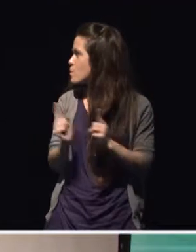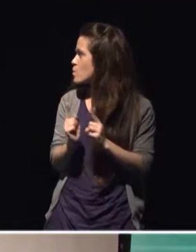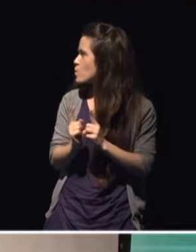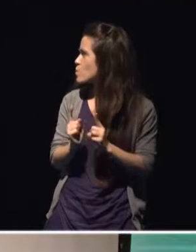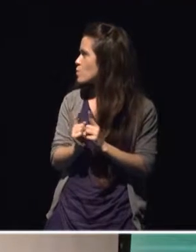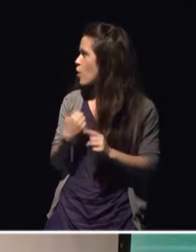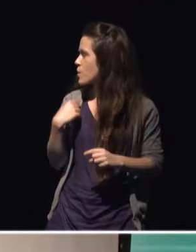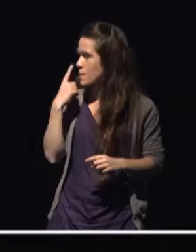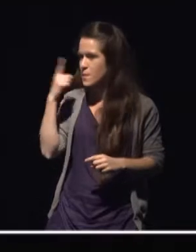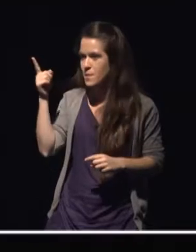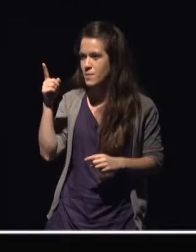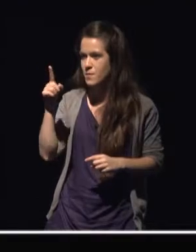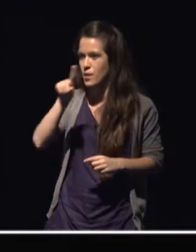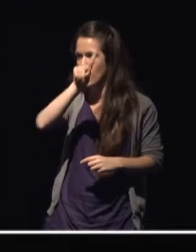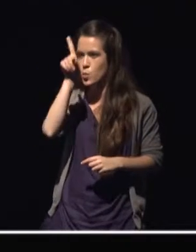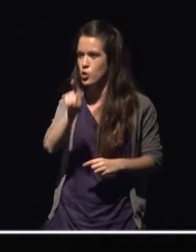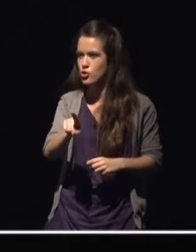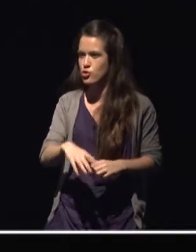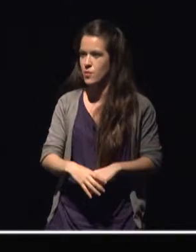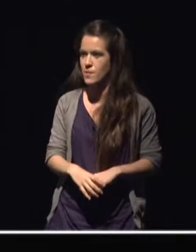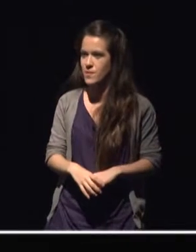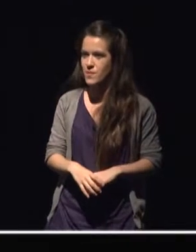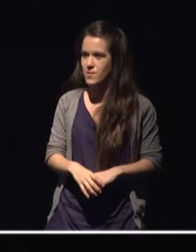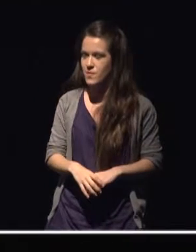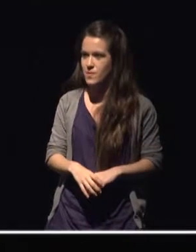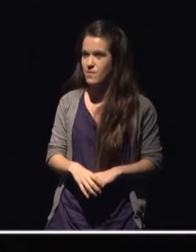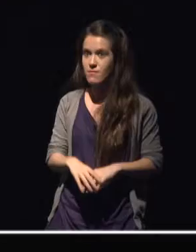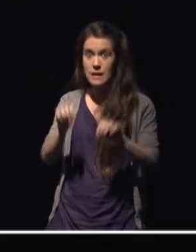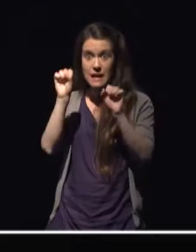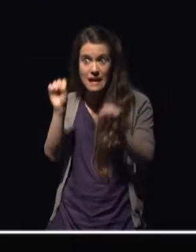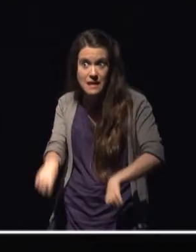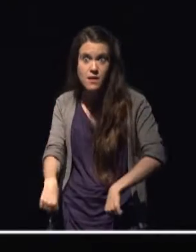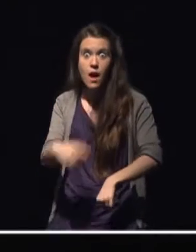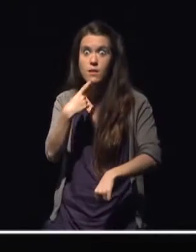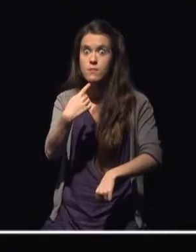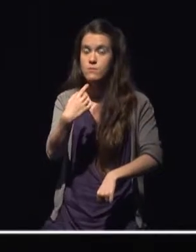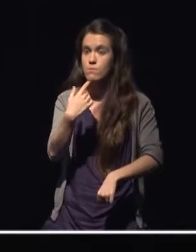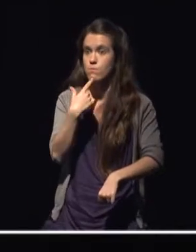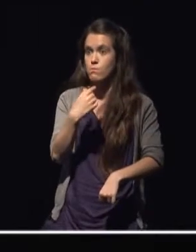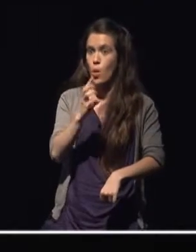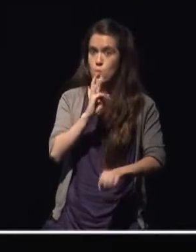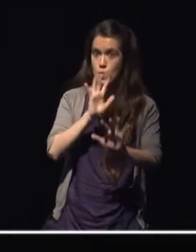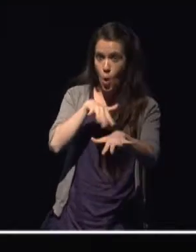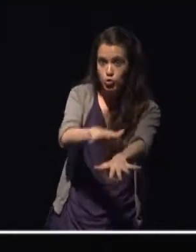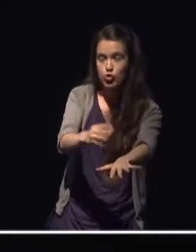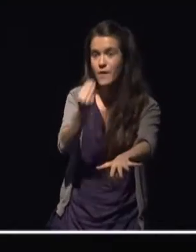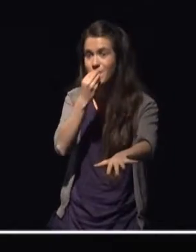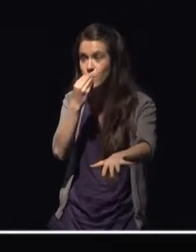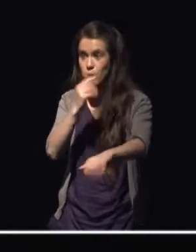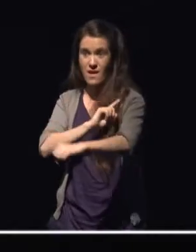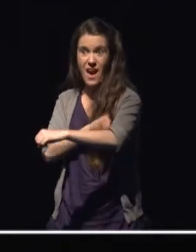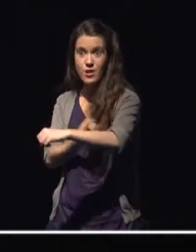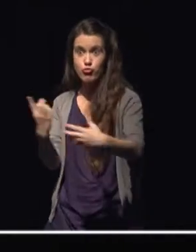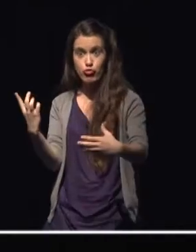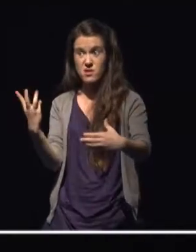question can the s can the water energy food takes us help us achieve the